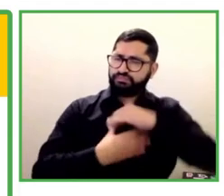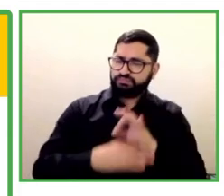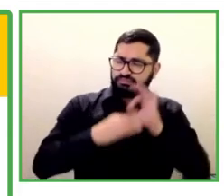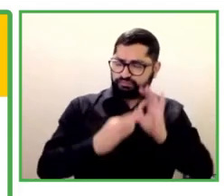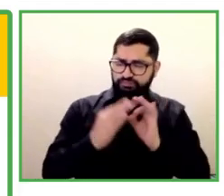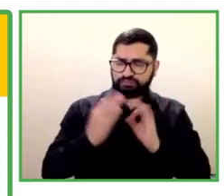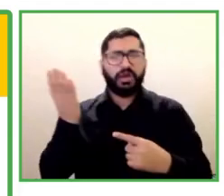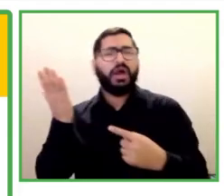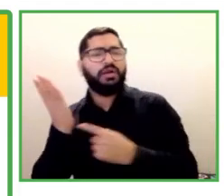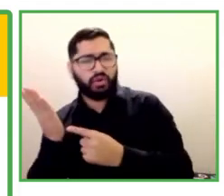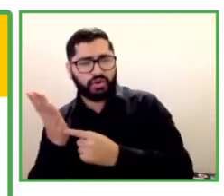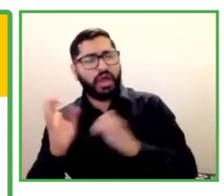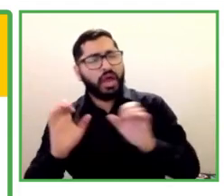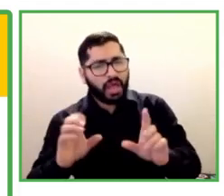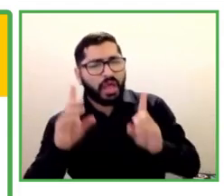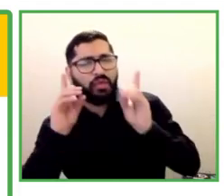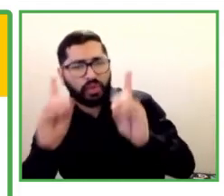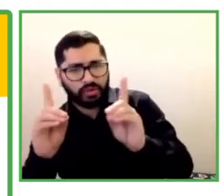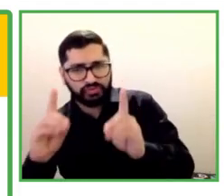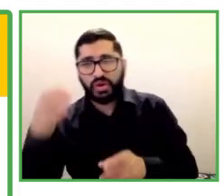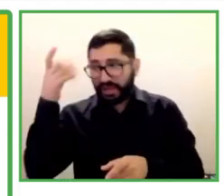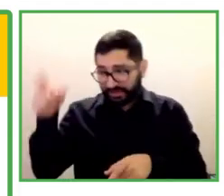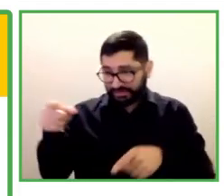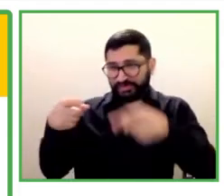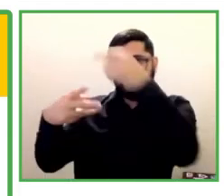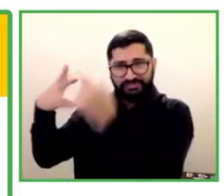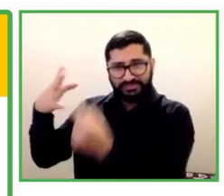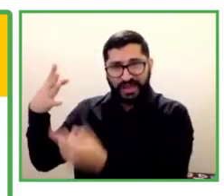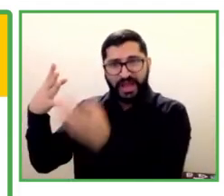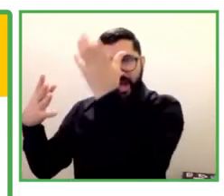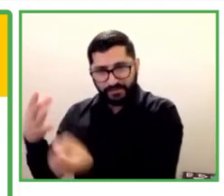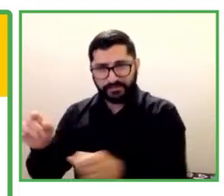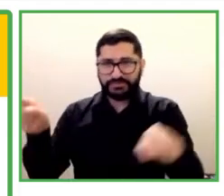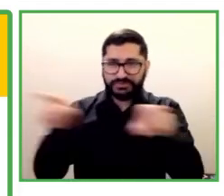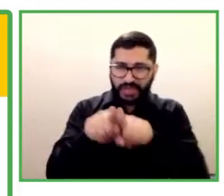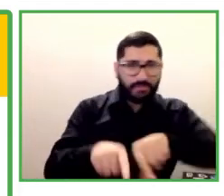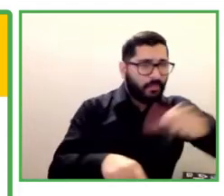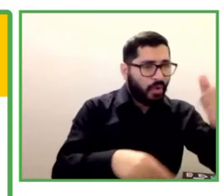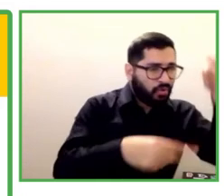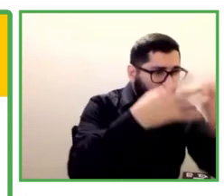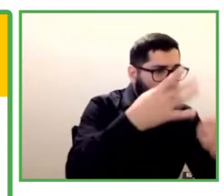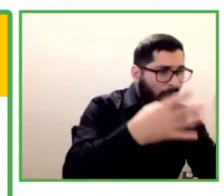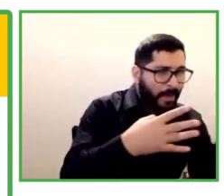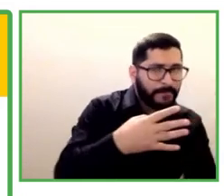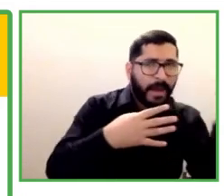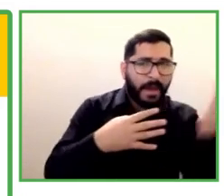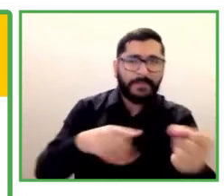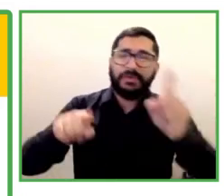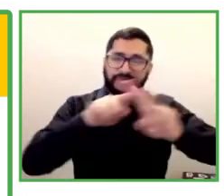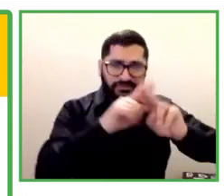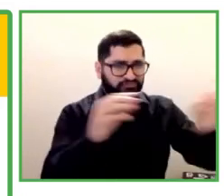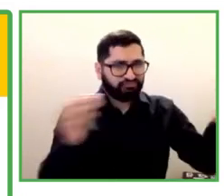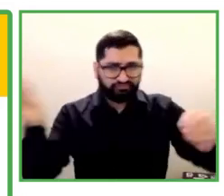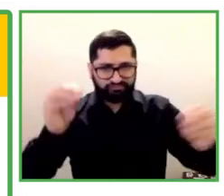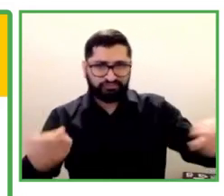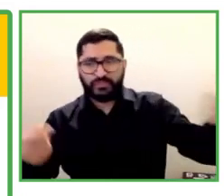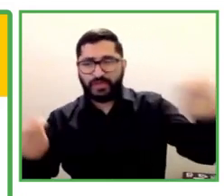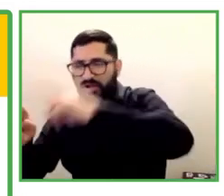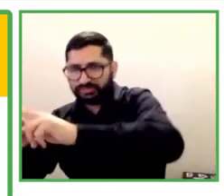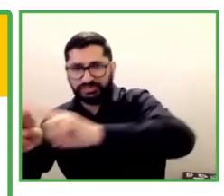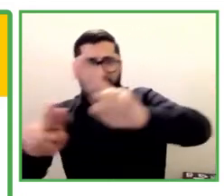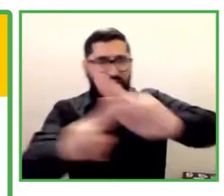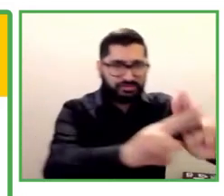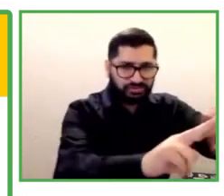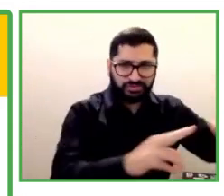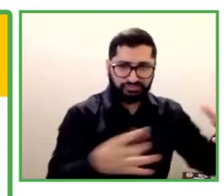to come in and see what colleges is and tell the school kids the importance of education and we